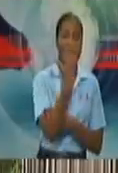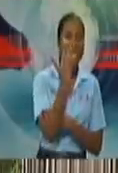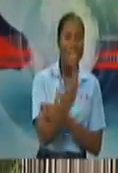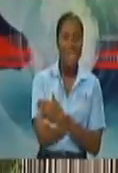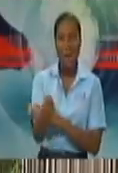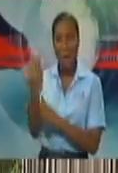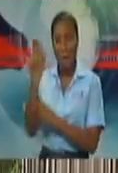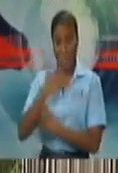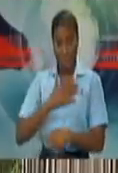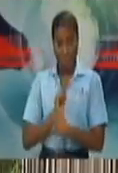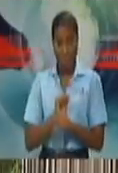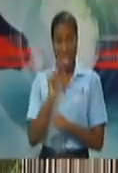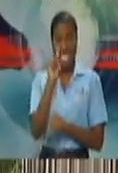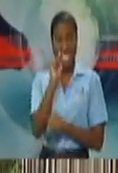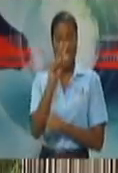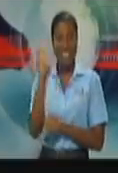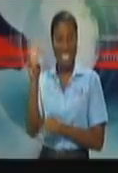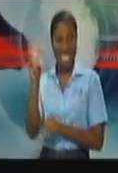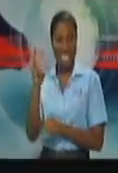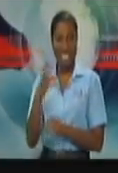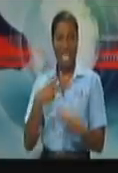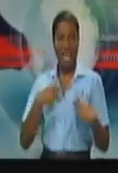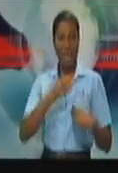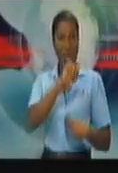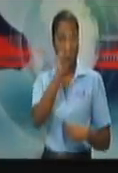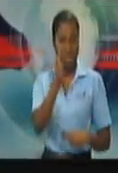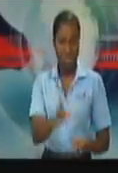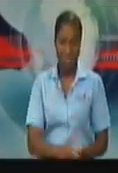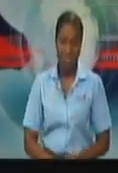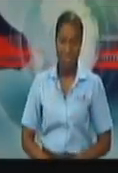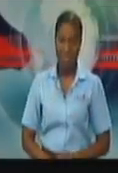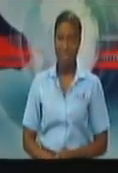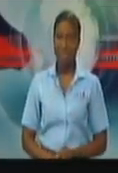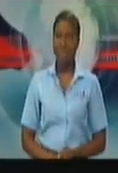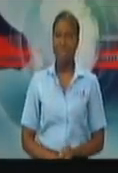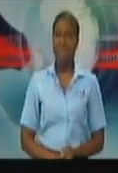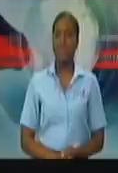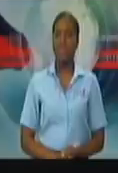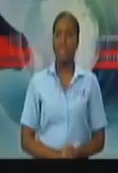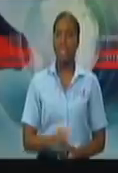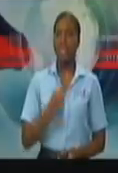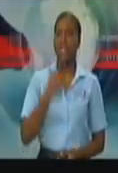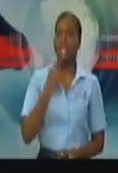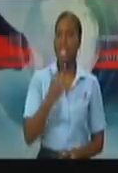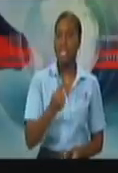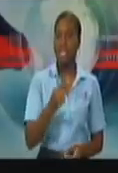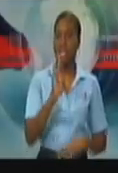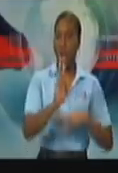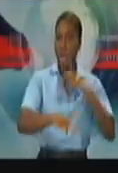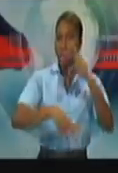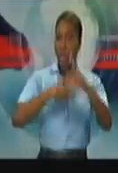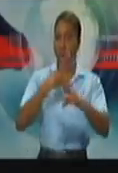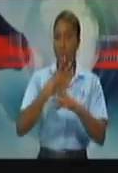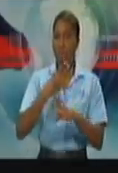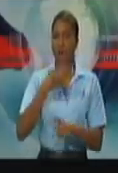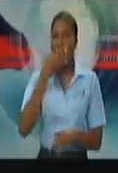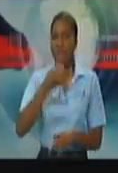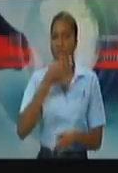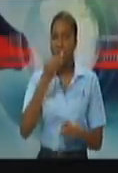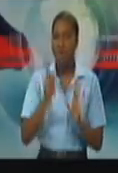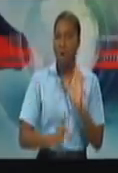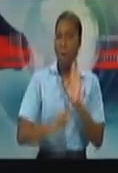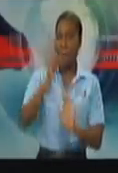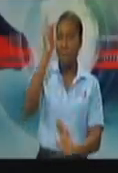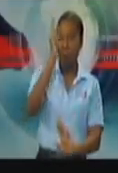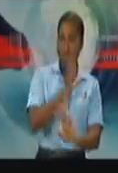TV6. Good morning. On that same day, we see that the World Food Programme has cautioned against a global food